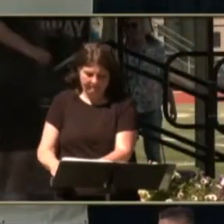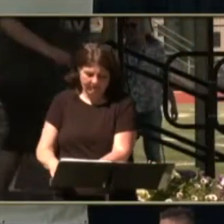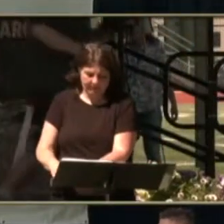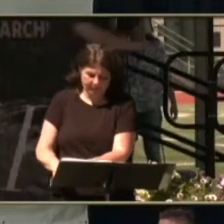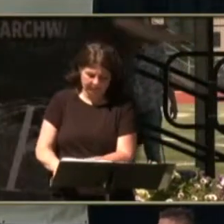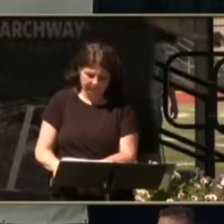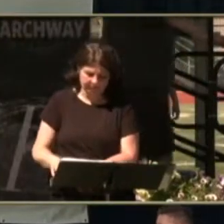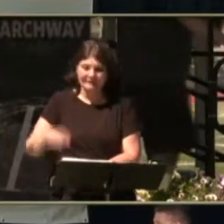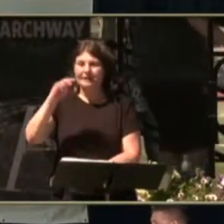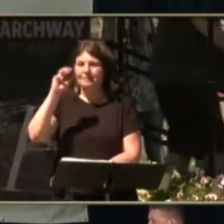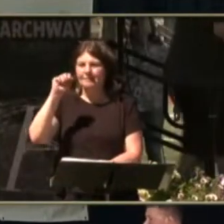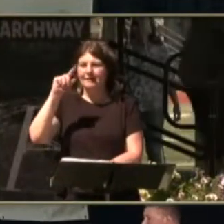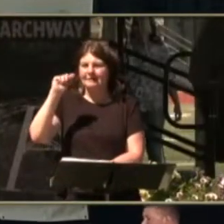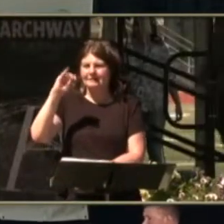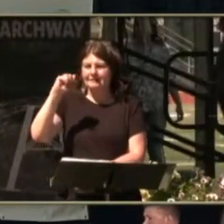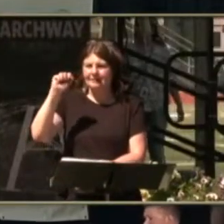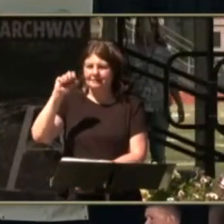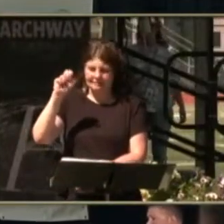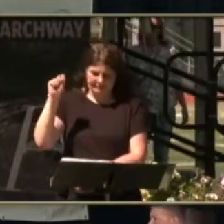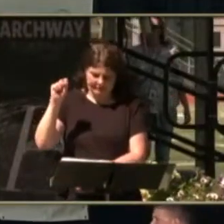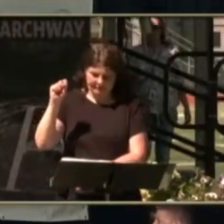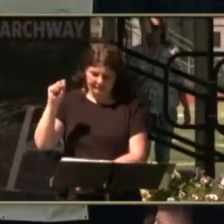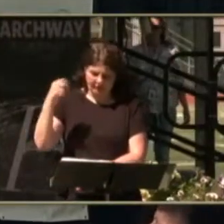Matias Hollander